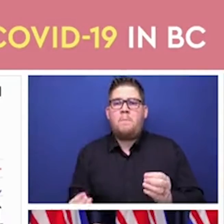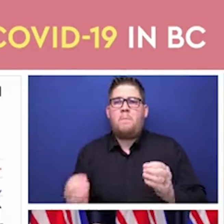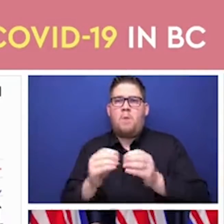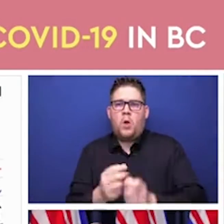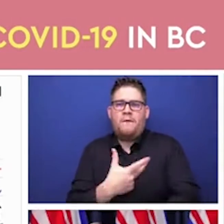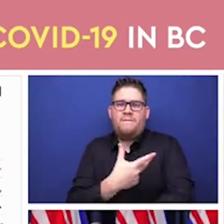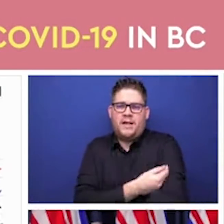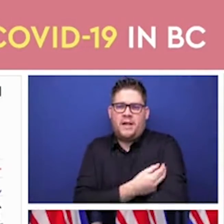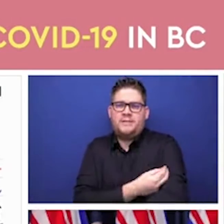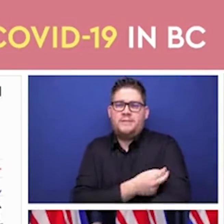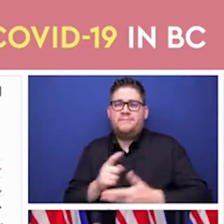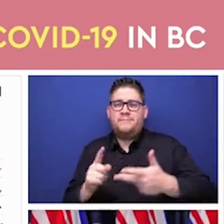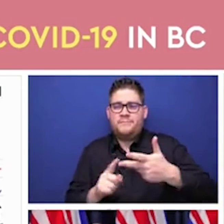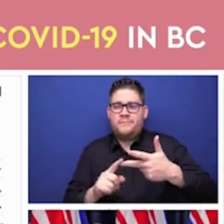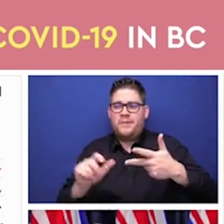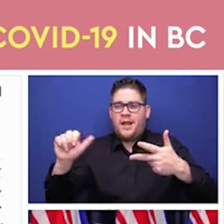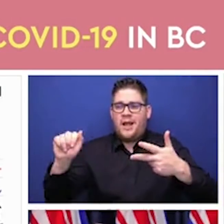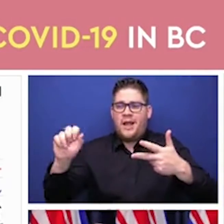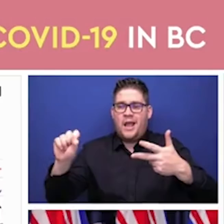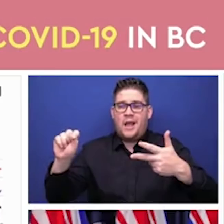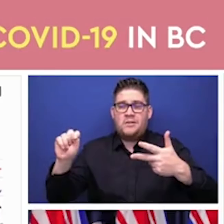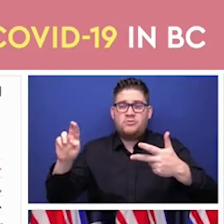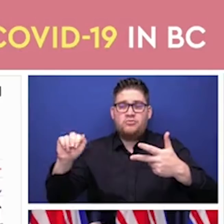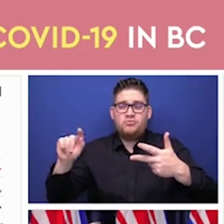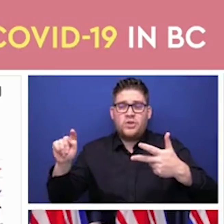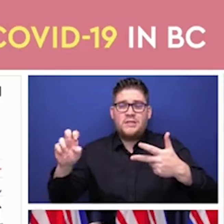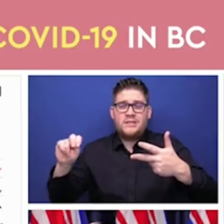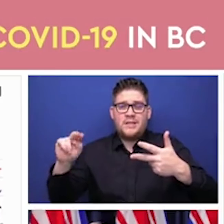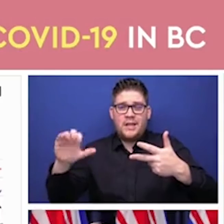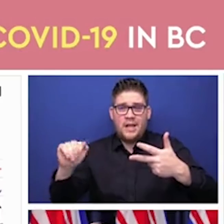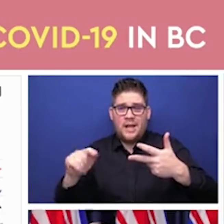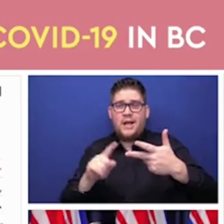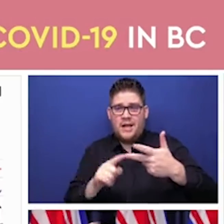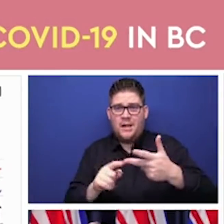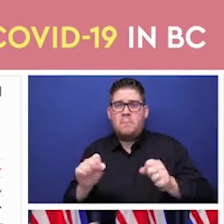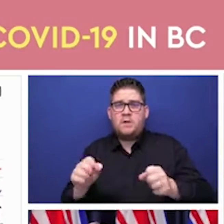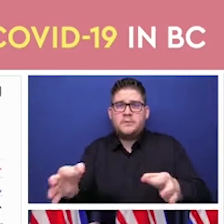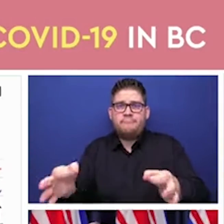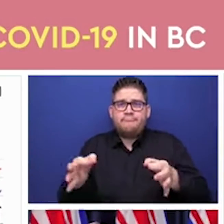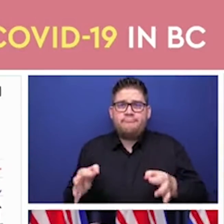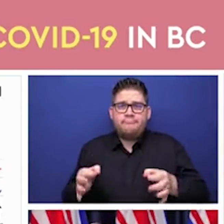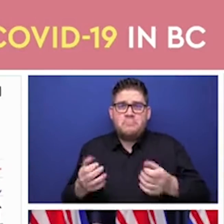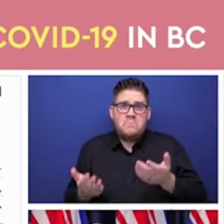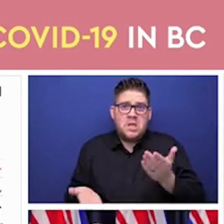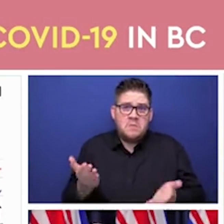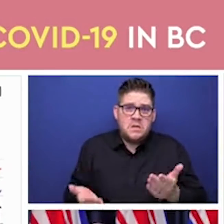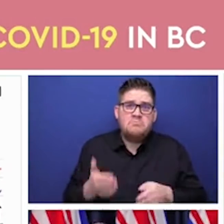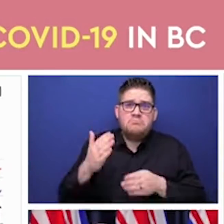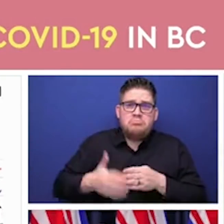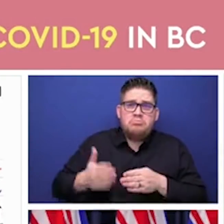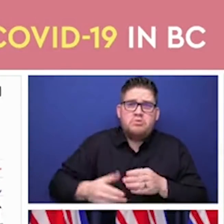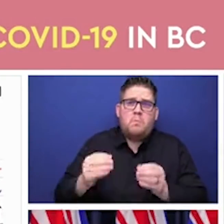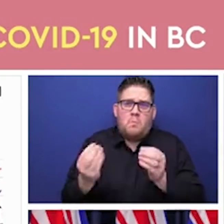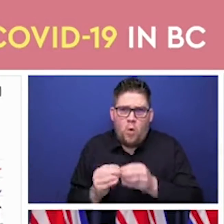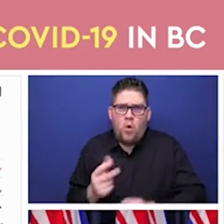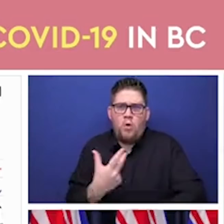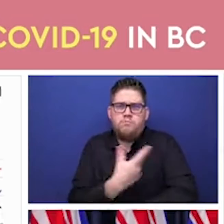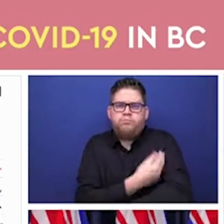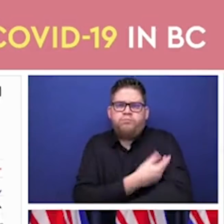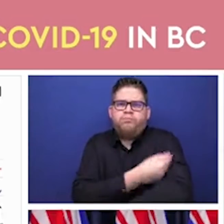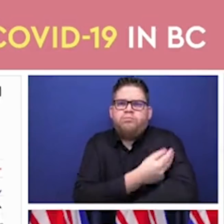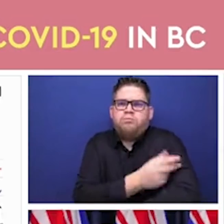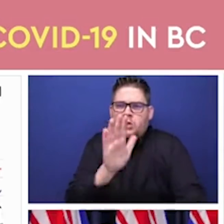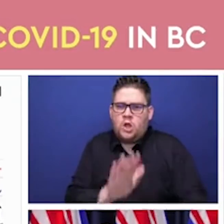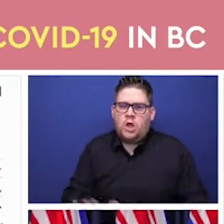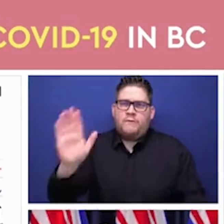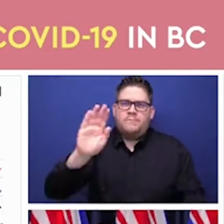This next slide is a remarkable slide because it basically speaks to the fact that as vaccine has come in and that is the